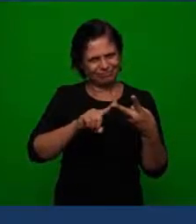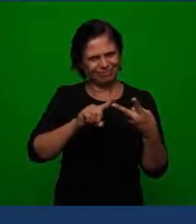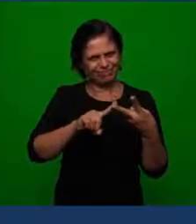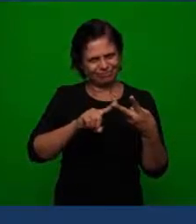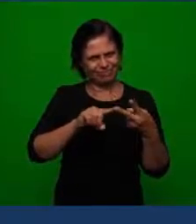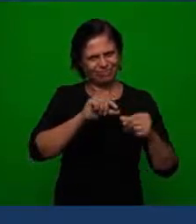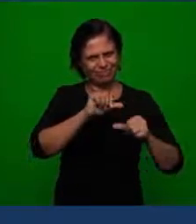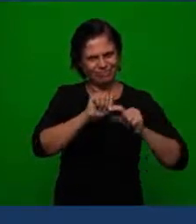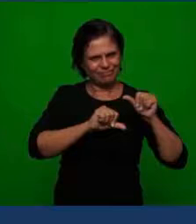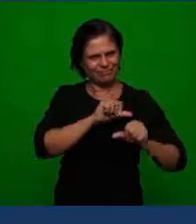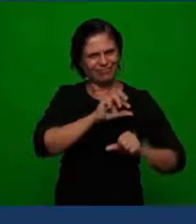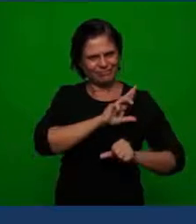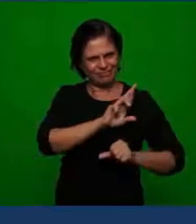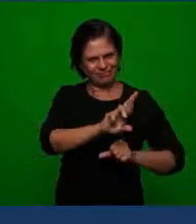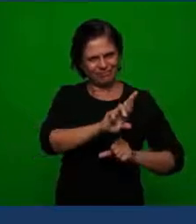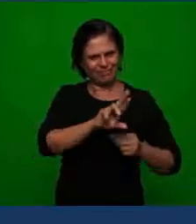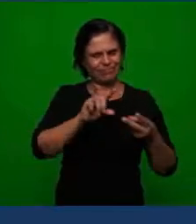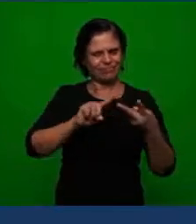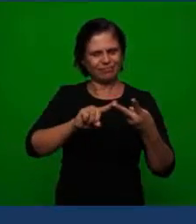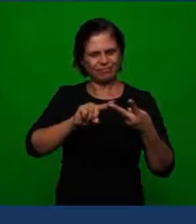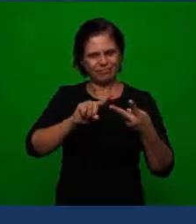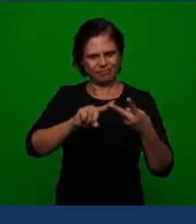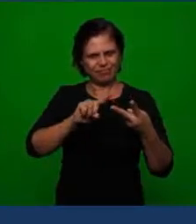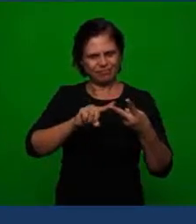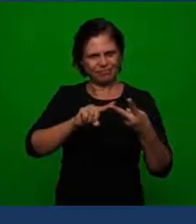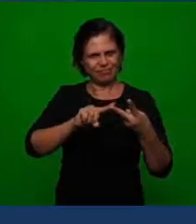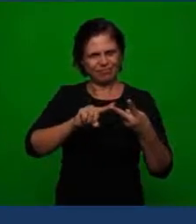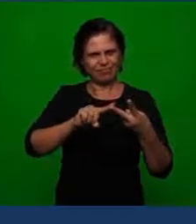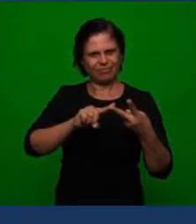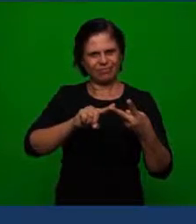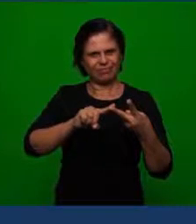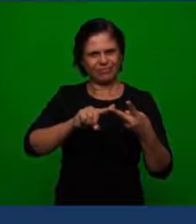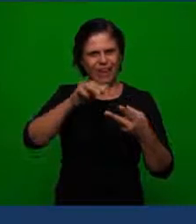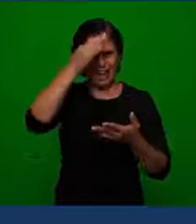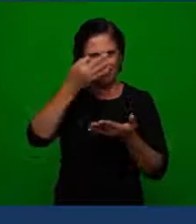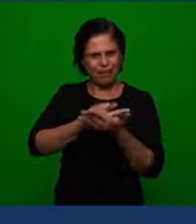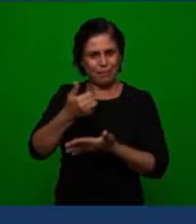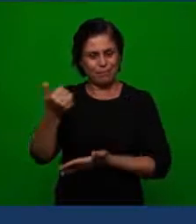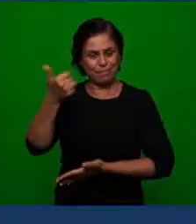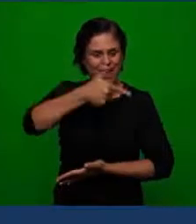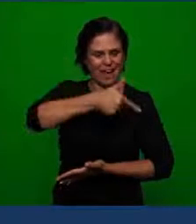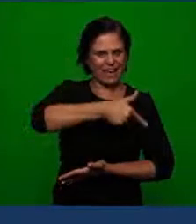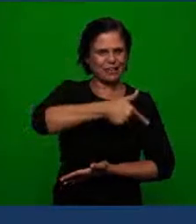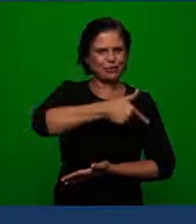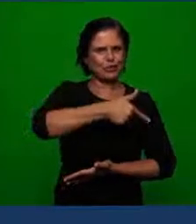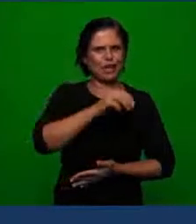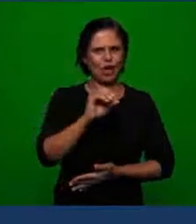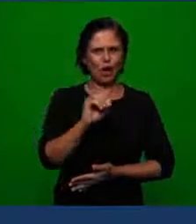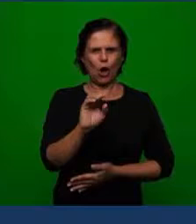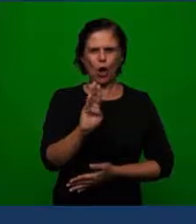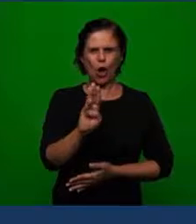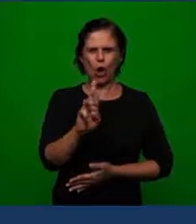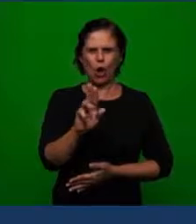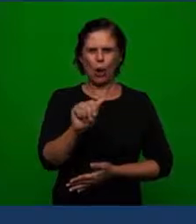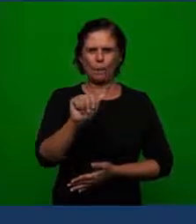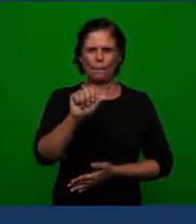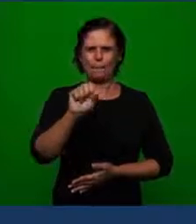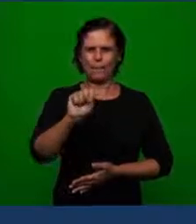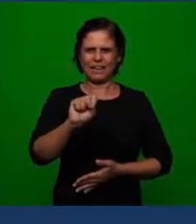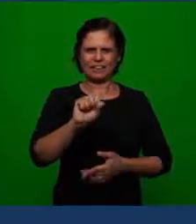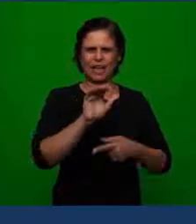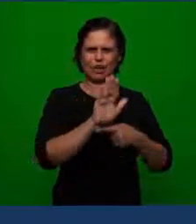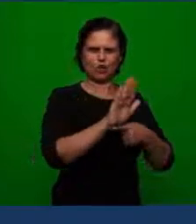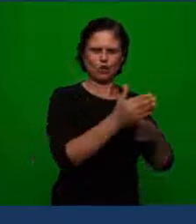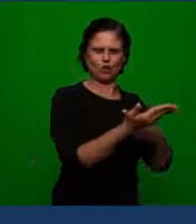theme of the religious reformation which was the supremacy of faith over the works which is also